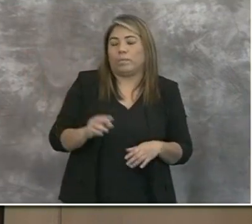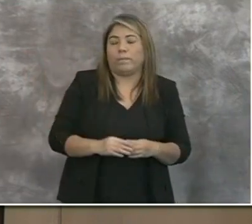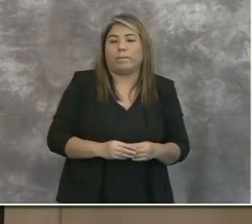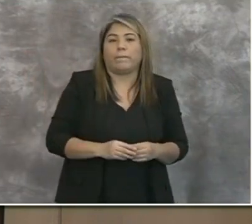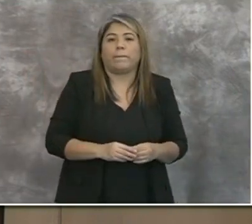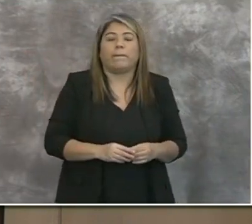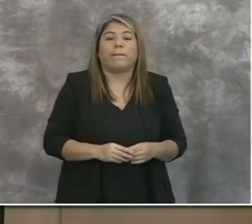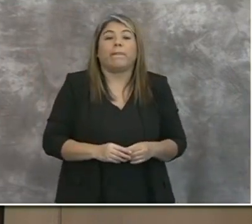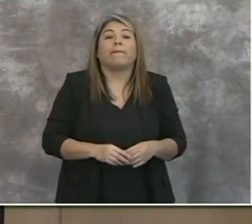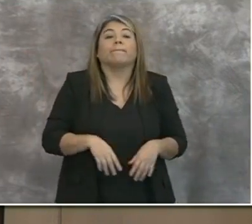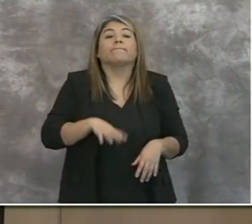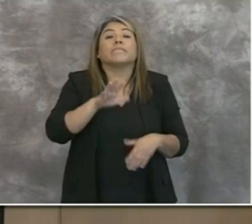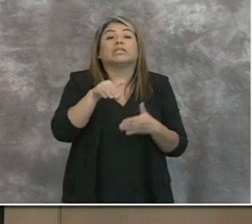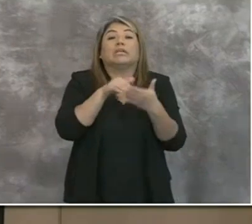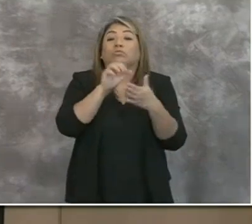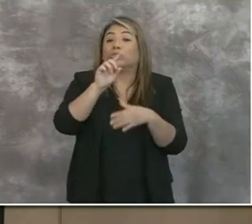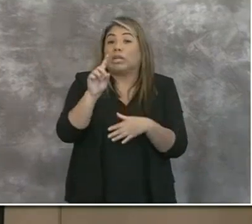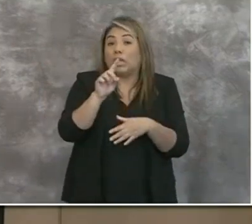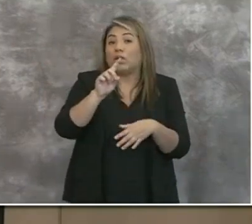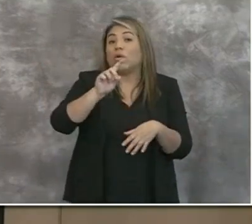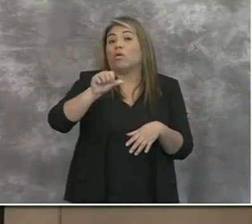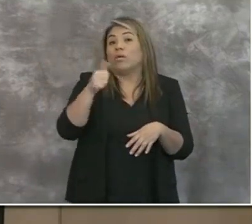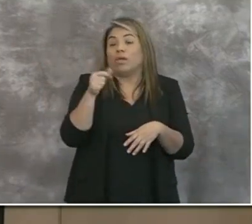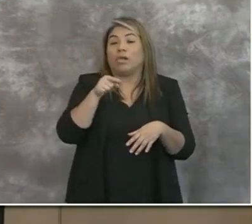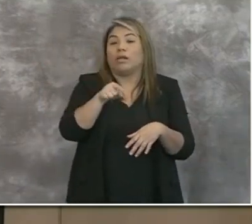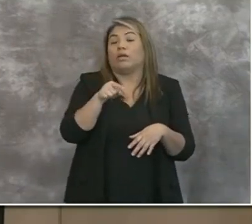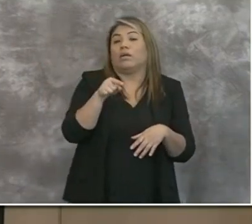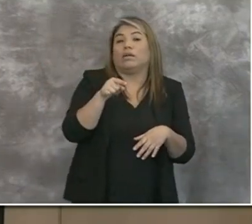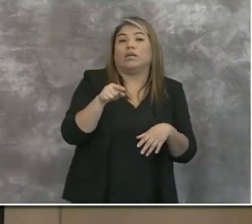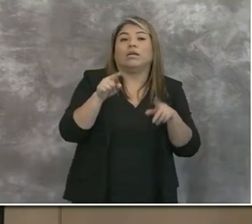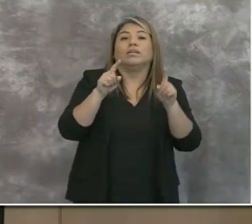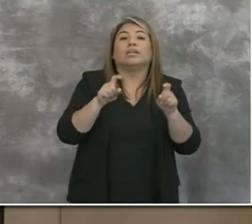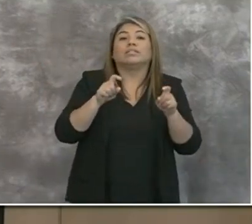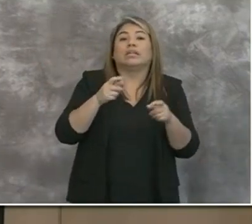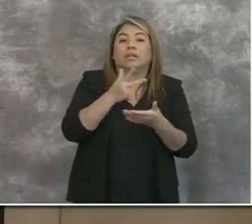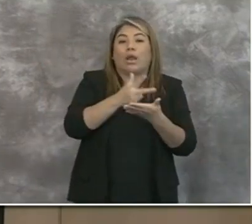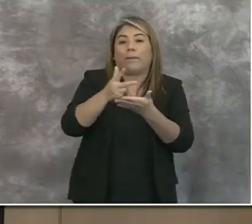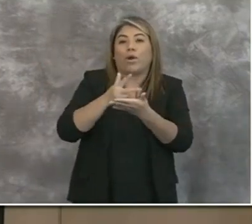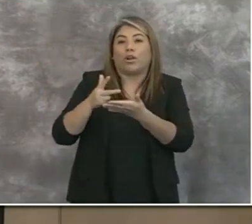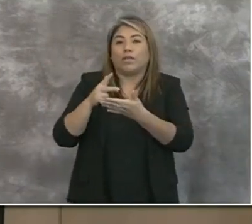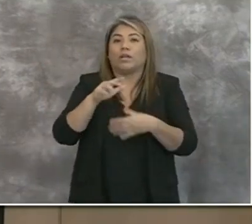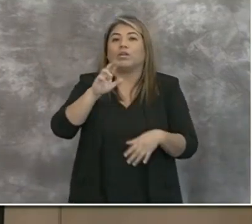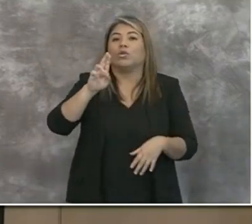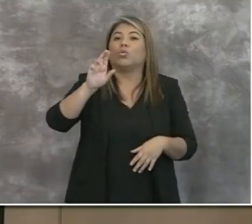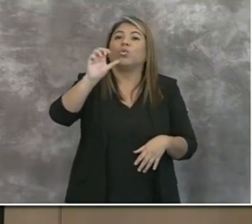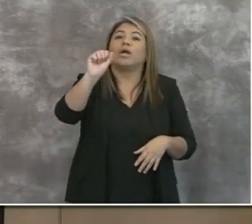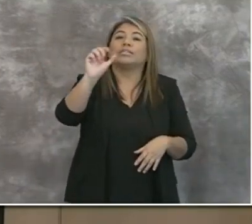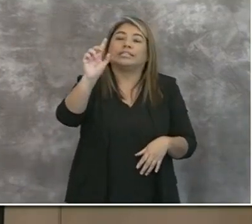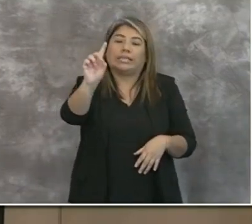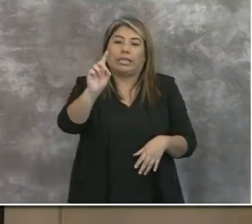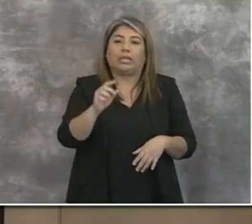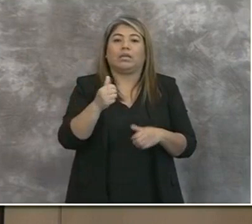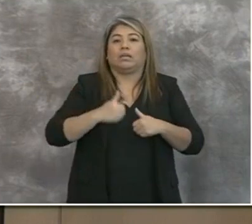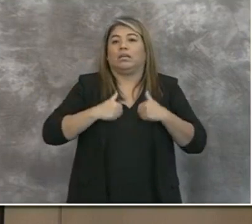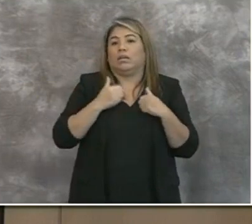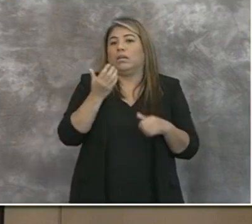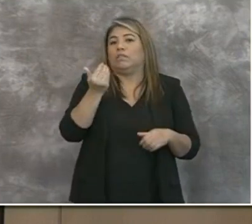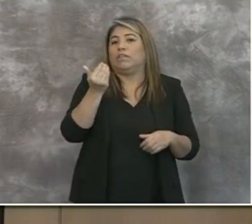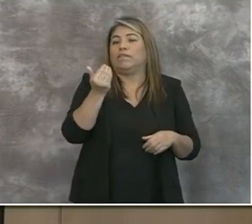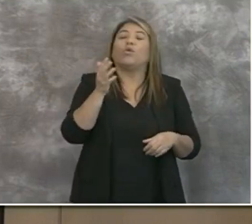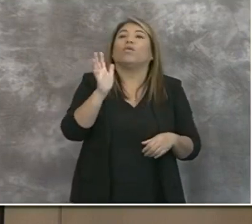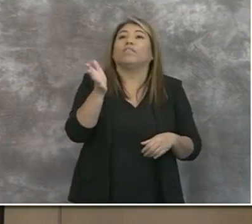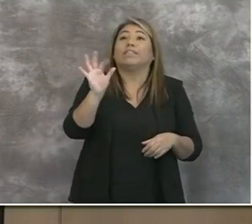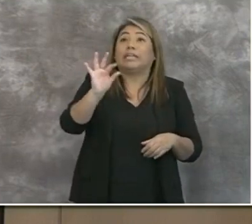And in Central San Diego, we will be doing testing at a parking lot at USD at 5998